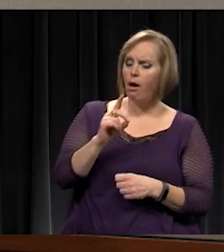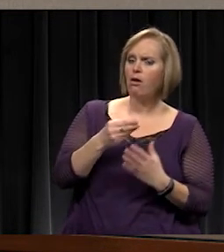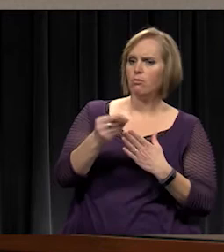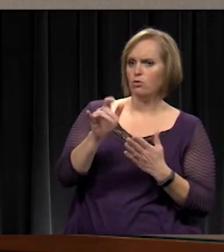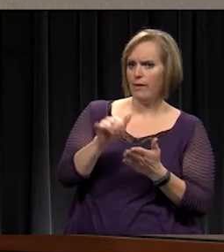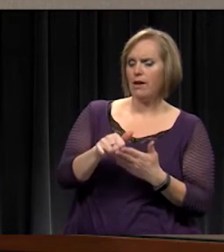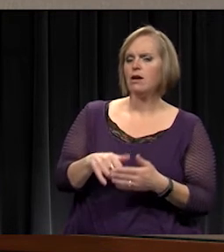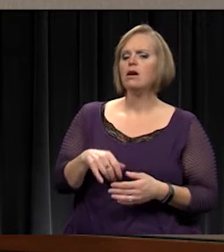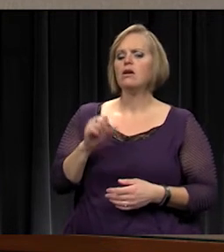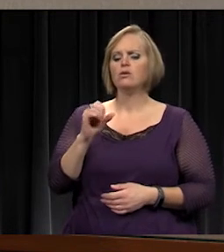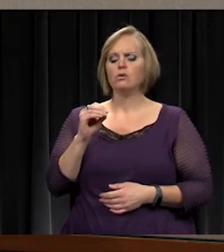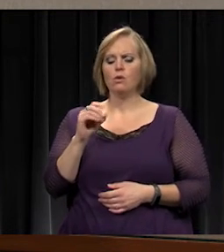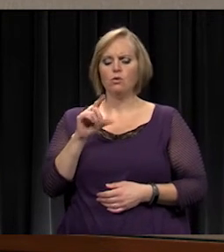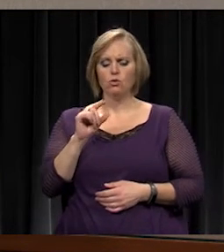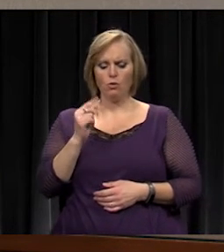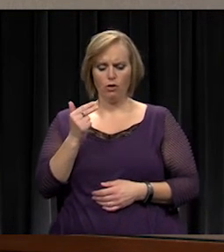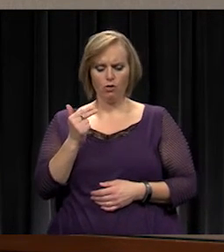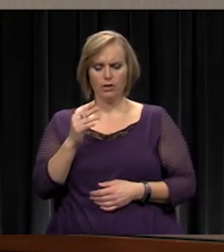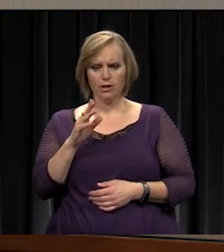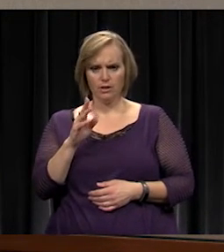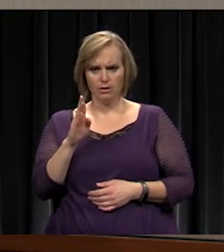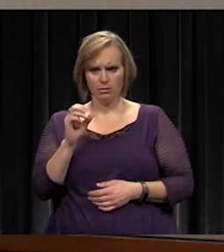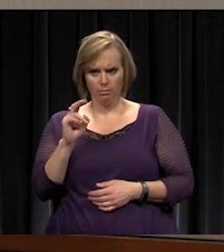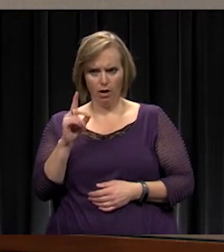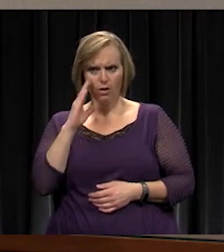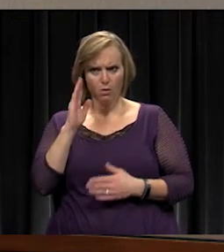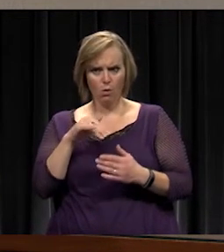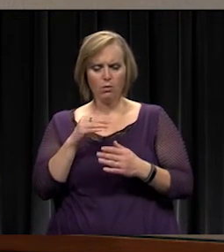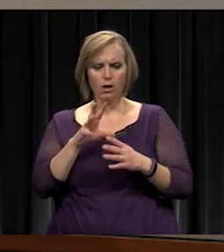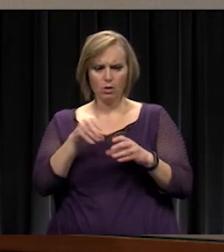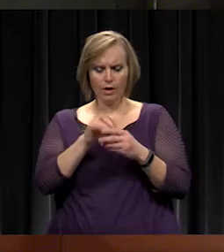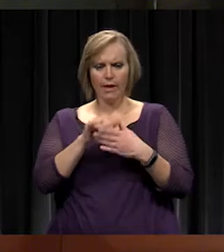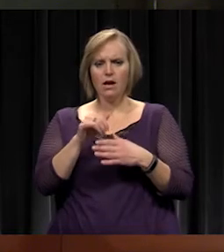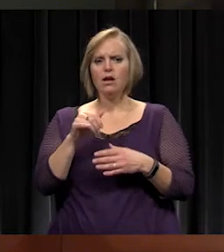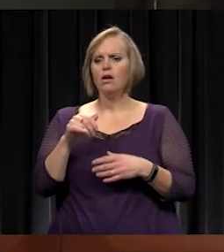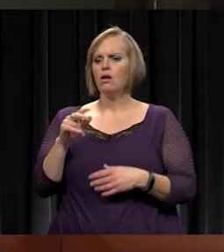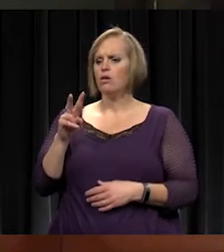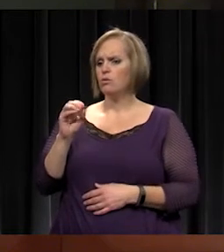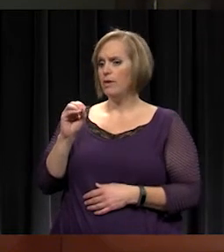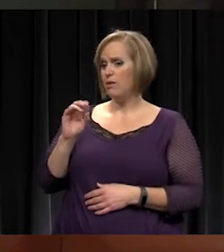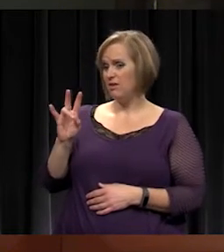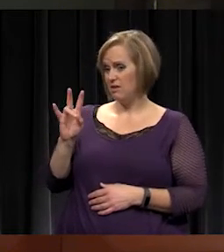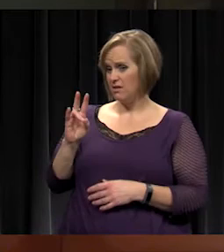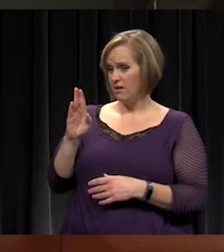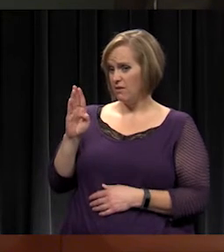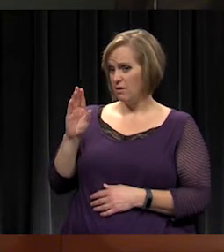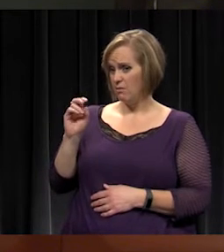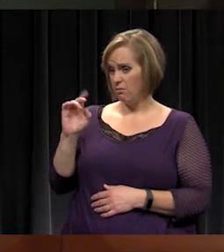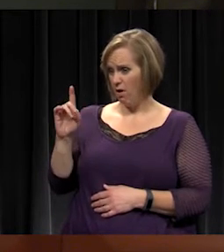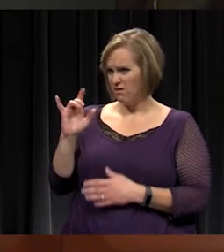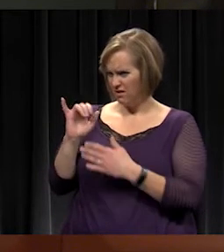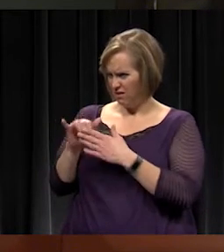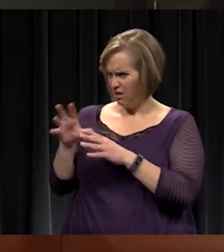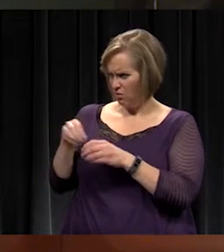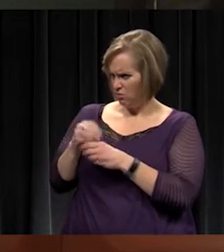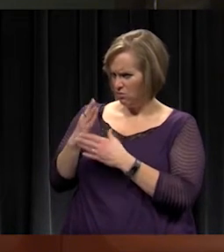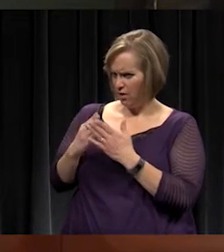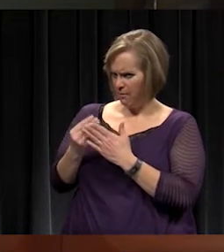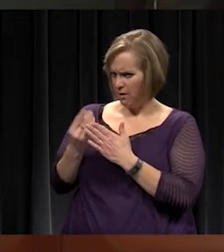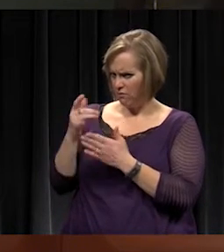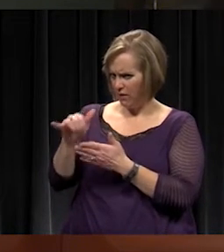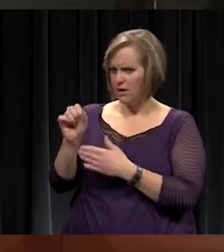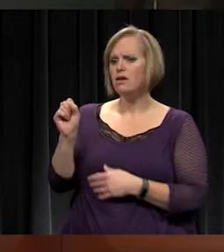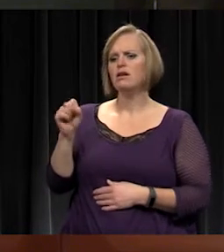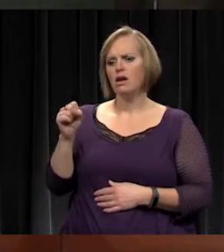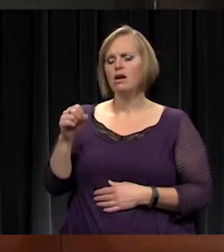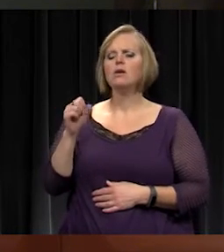I know, so the 2013, I know, included some of that. Would the 2007 bond have included it? Do you know? Yes. Yeah. Okay. So